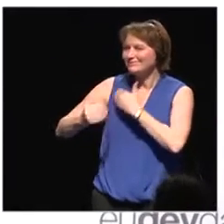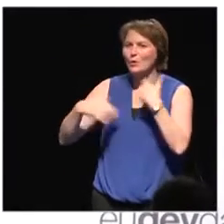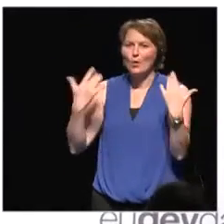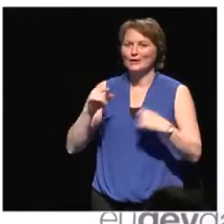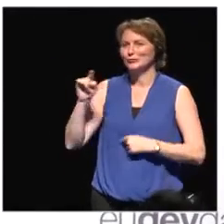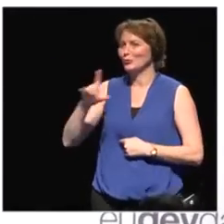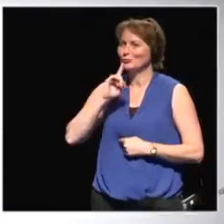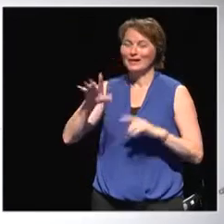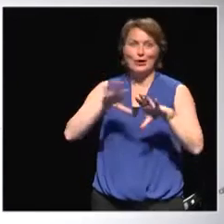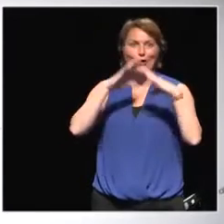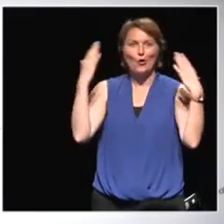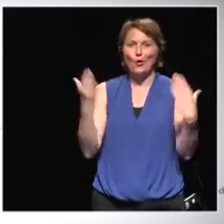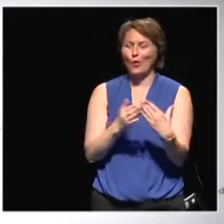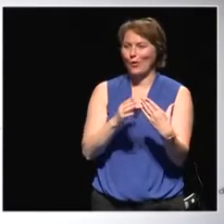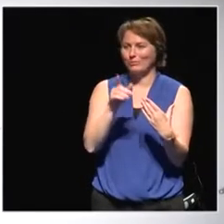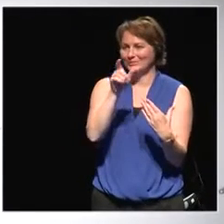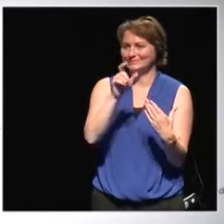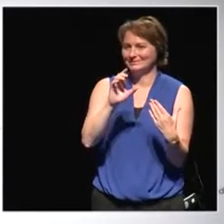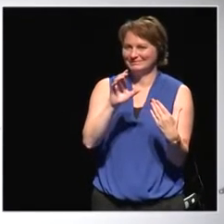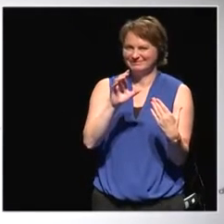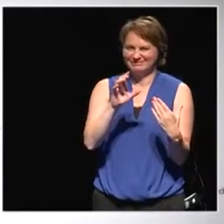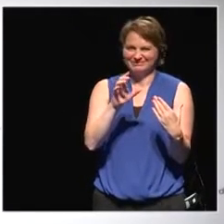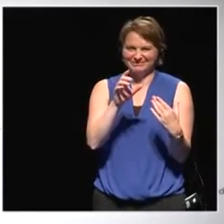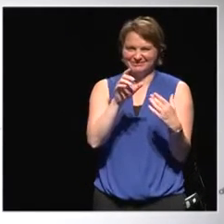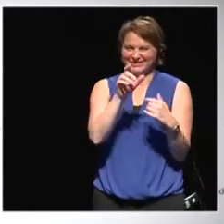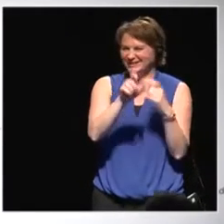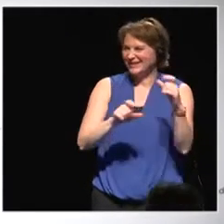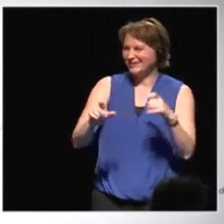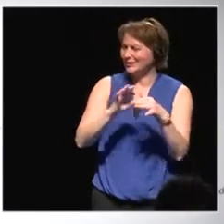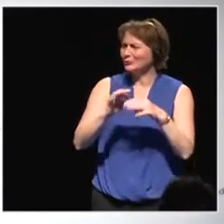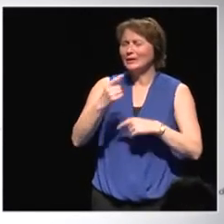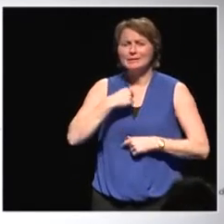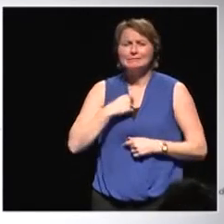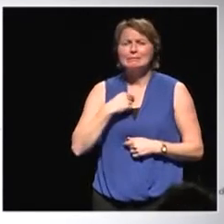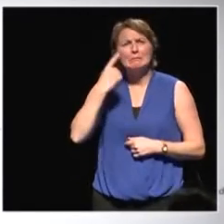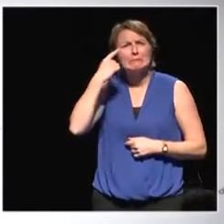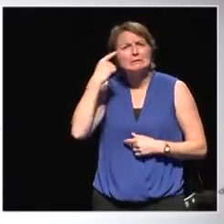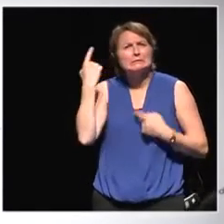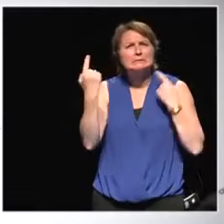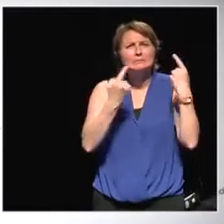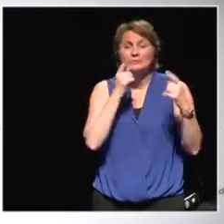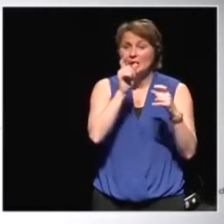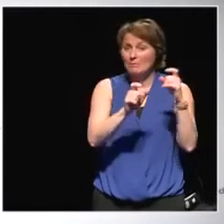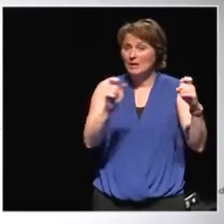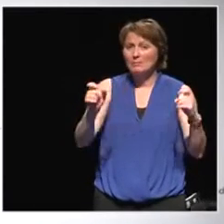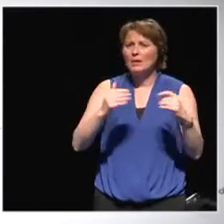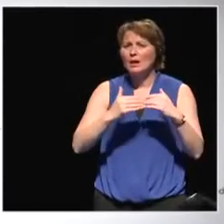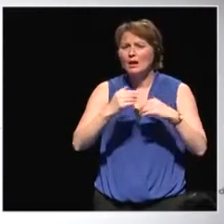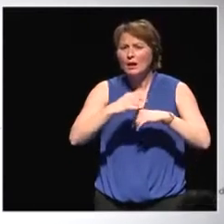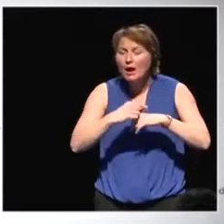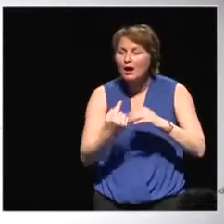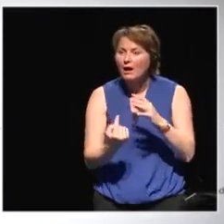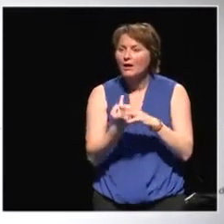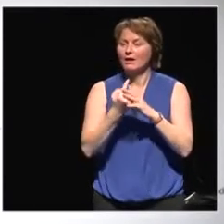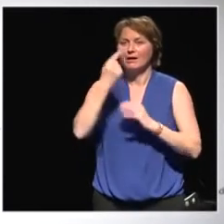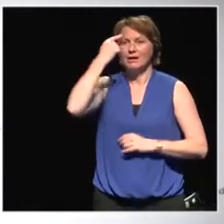get this awareness at a point in their life. Because, of course, there are many who don't and often it's